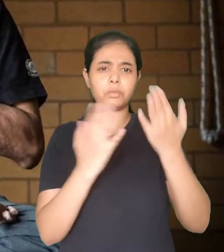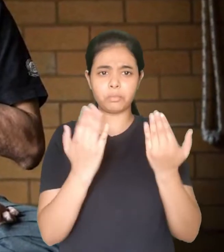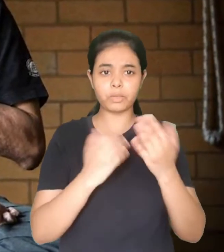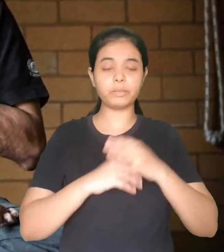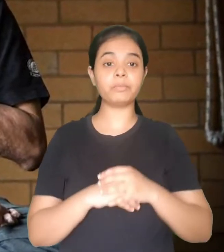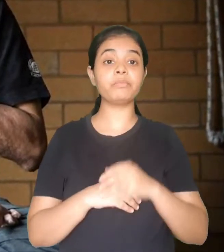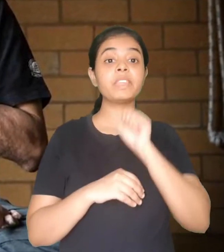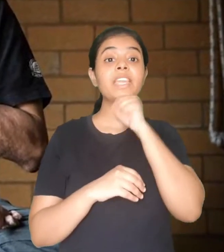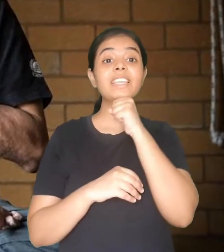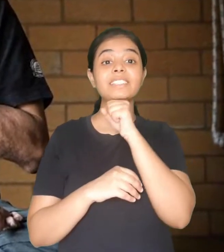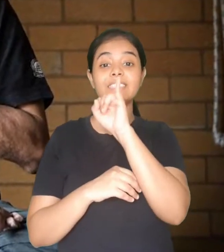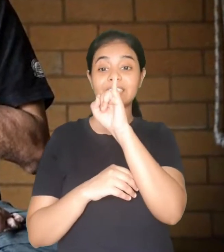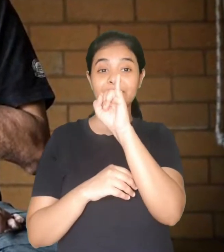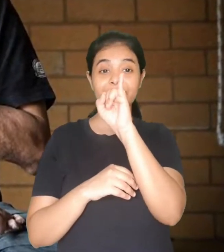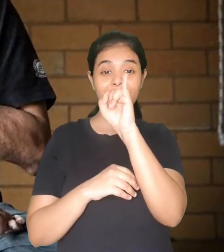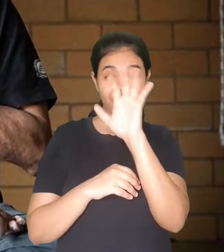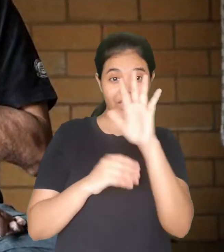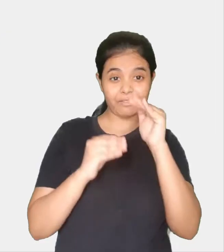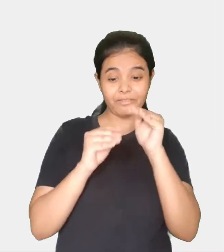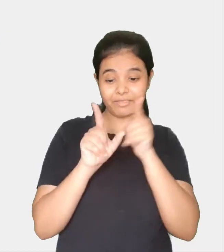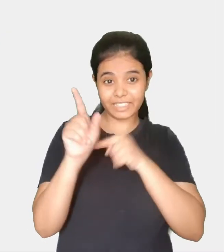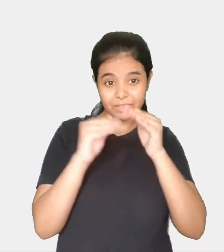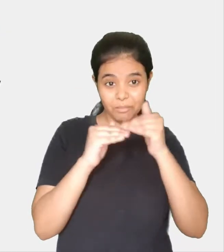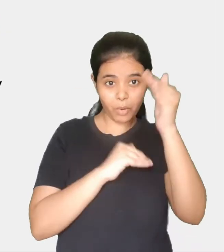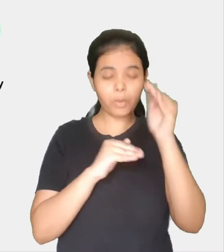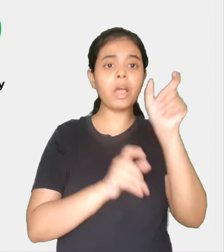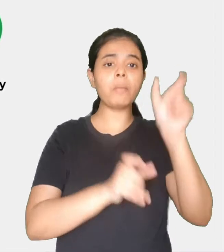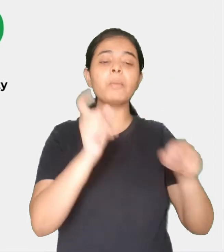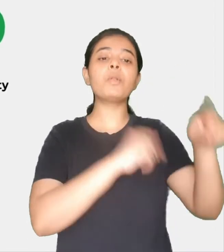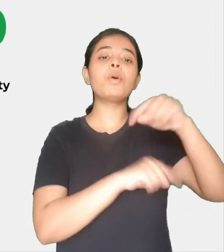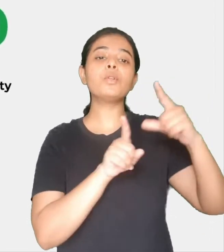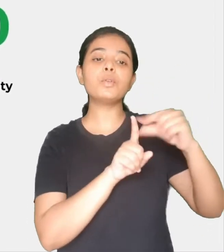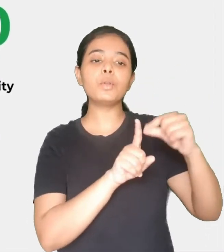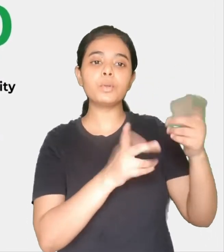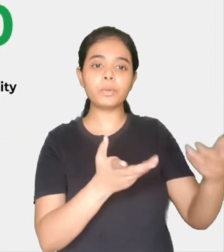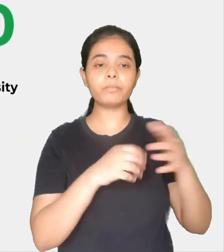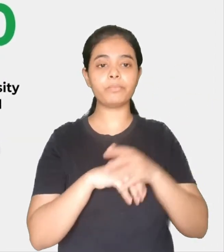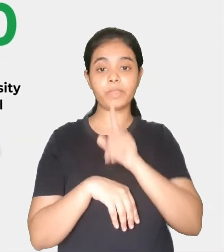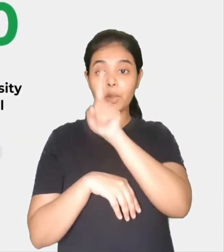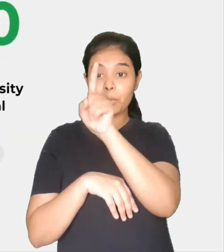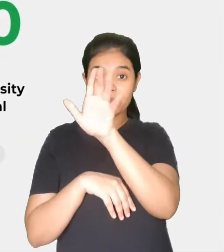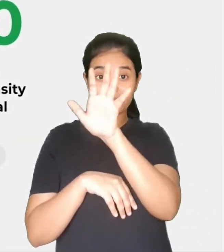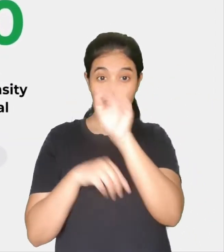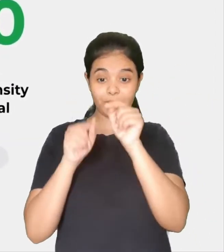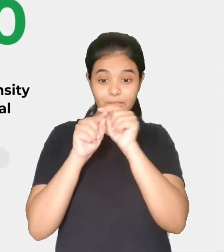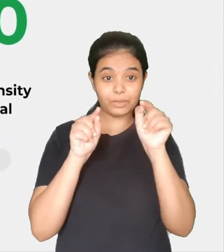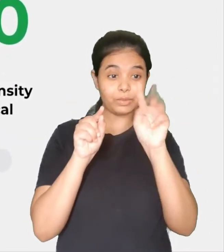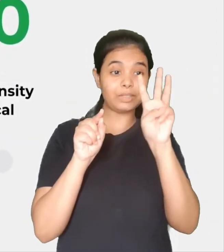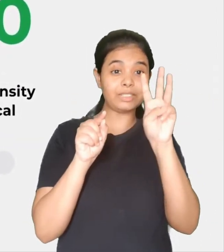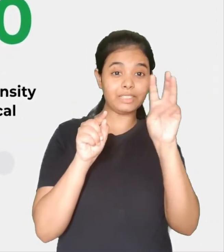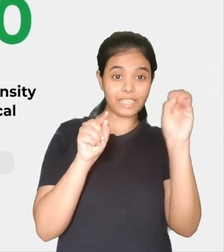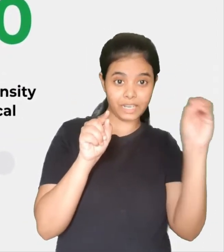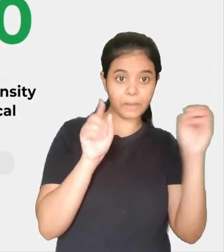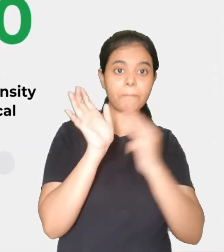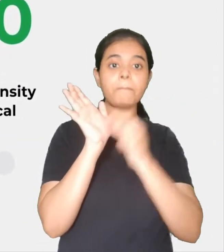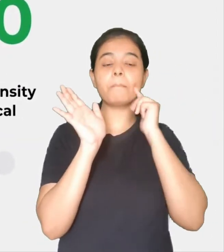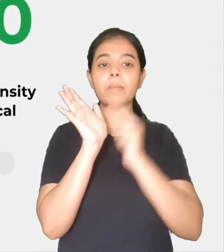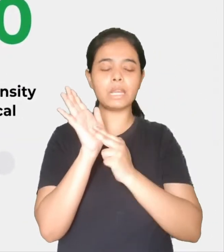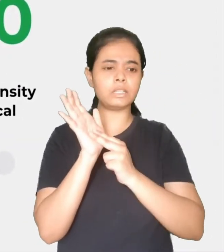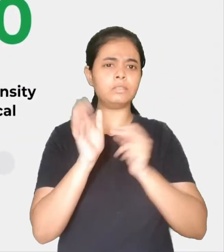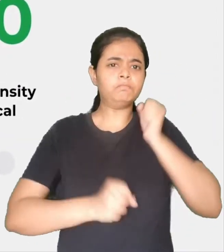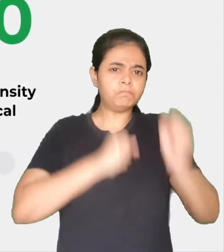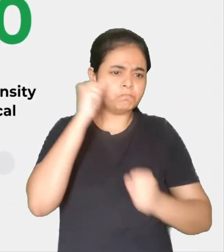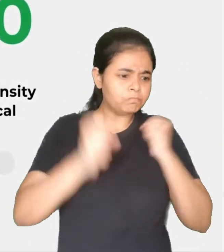adults 65 plus years. Seniors should have at least 150 to 300 minutes of